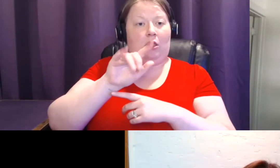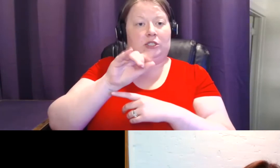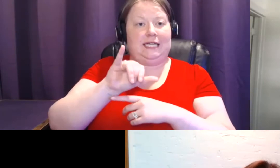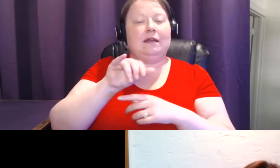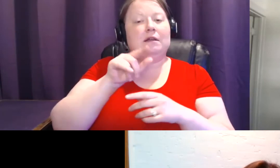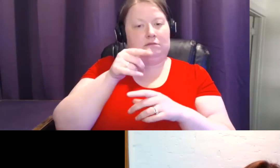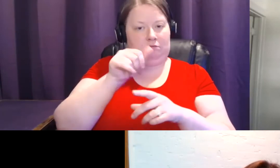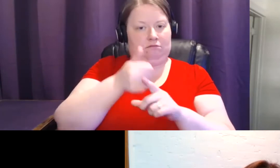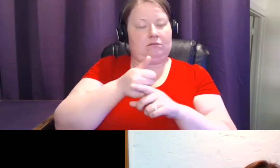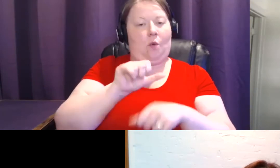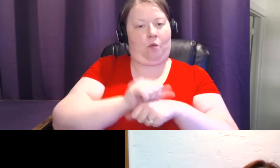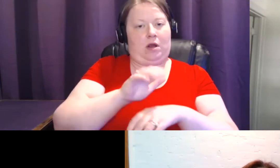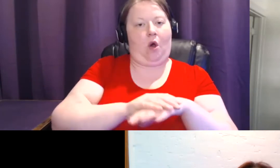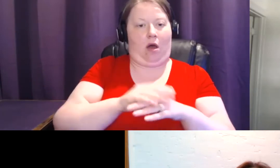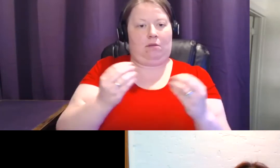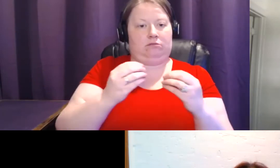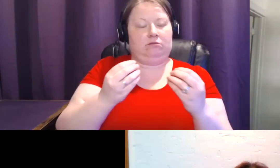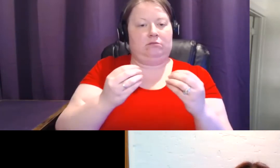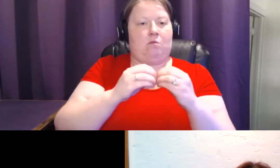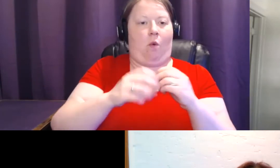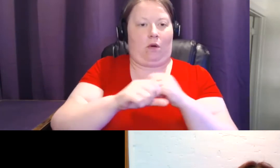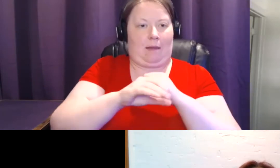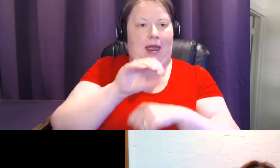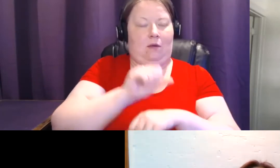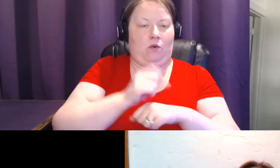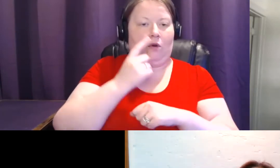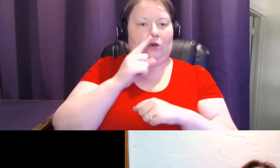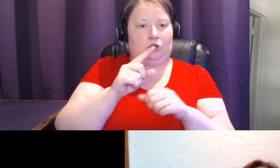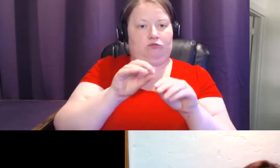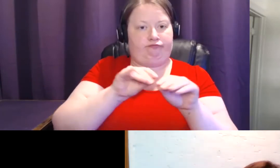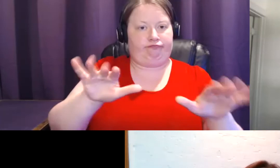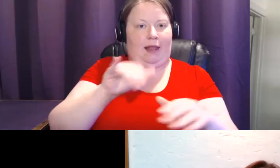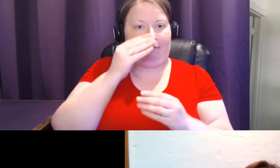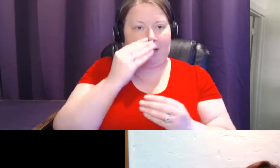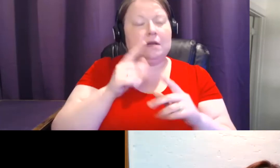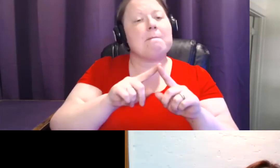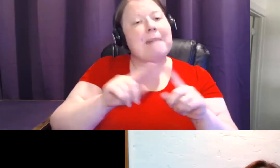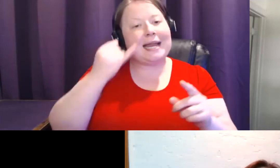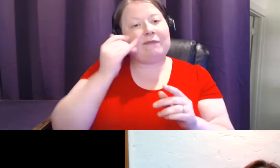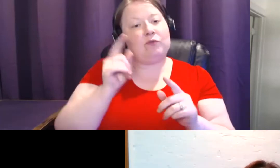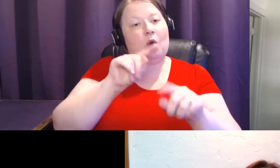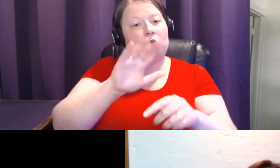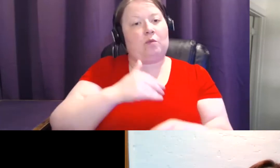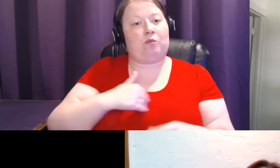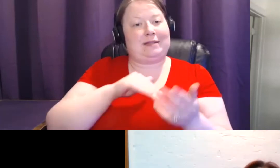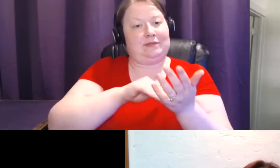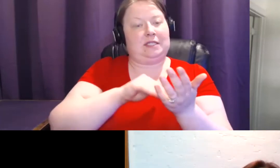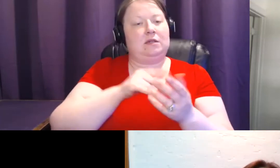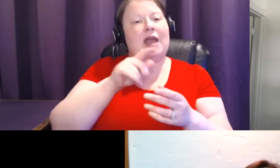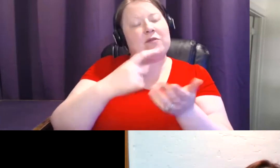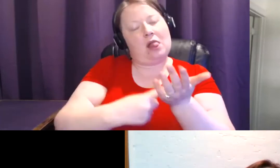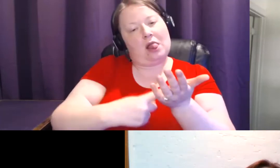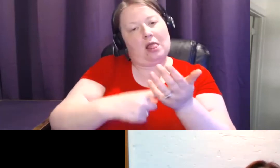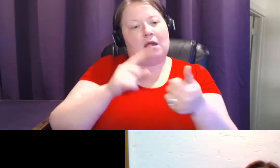information about breast density. But when you go to your primary care physician, there are so many things that they have to talk about blood pressure,